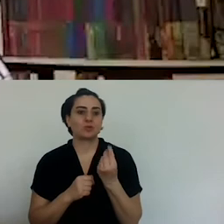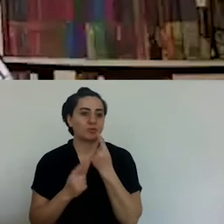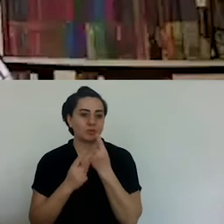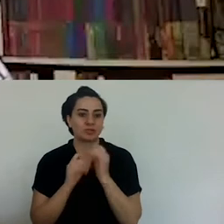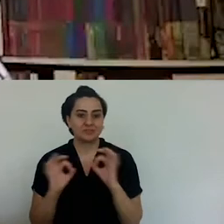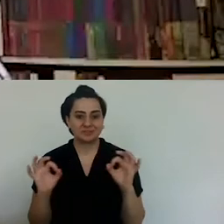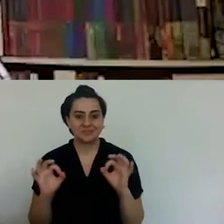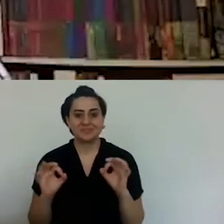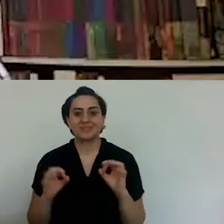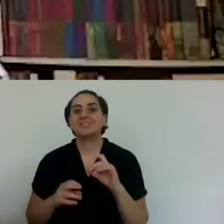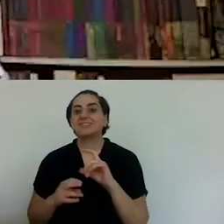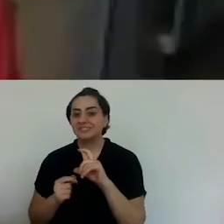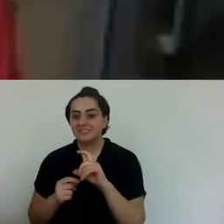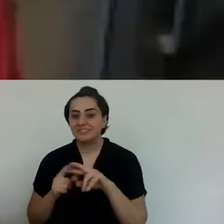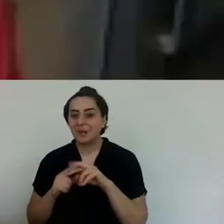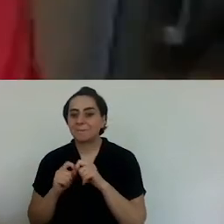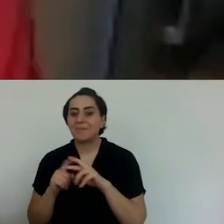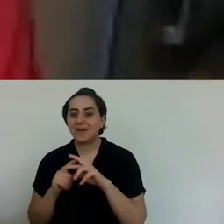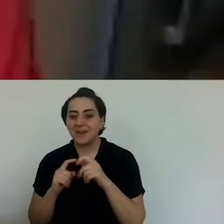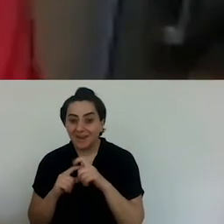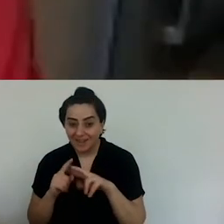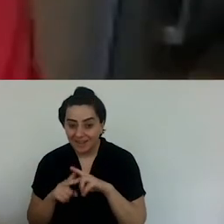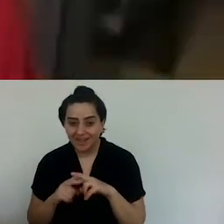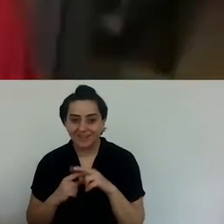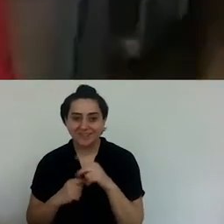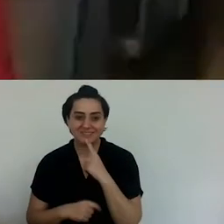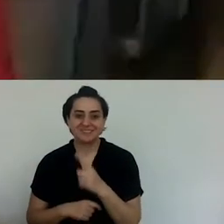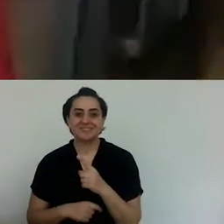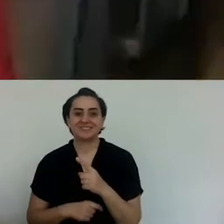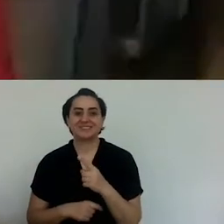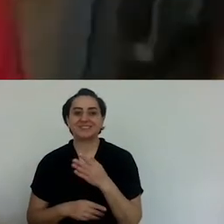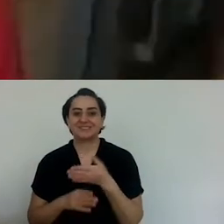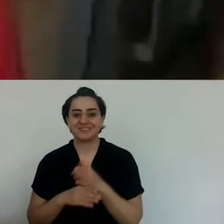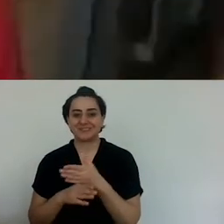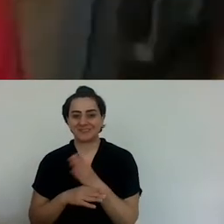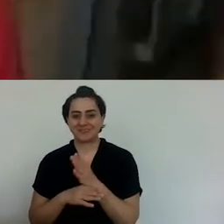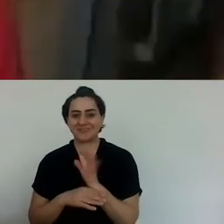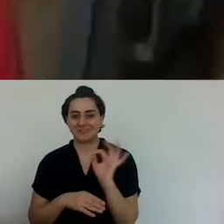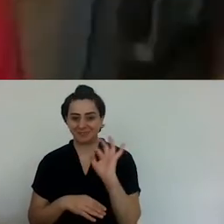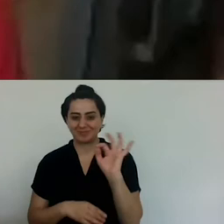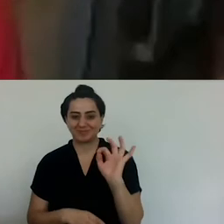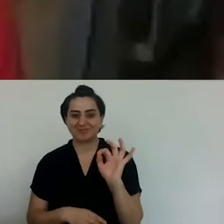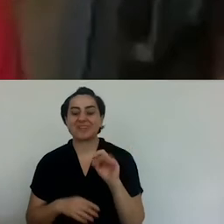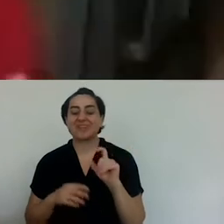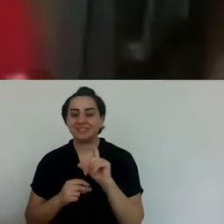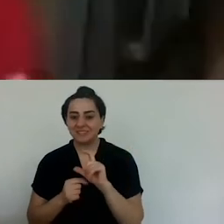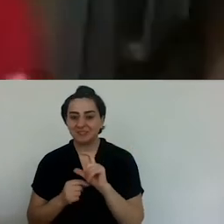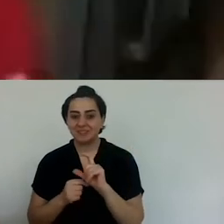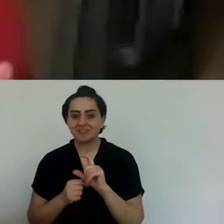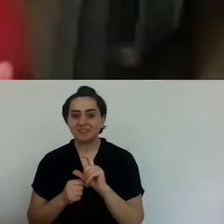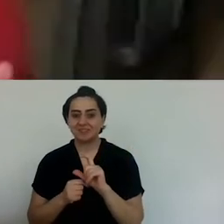In fact, chavela, that word is not used so much so often these days.